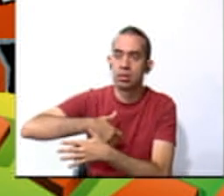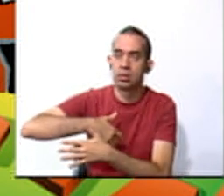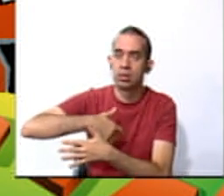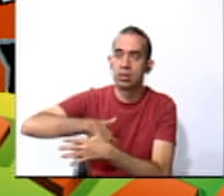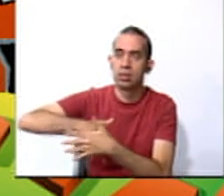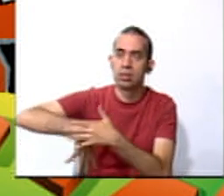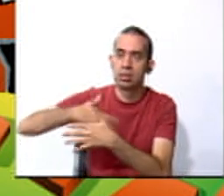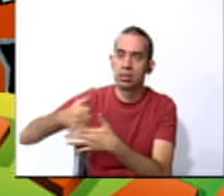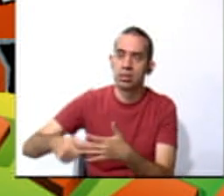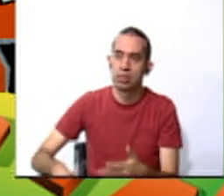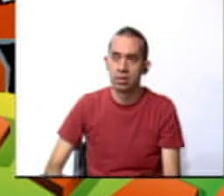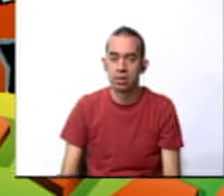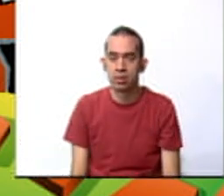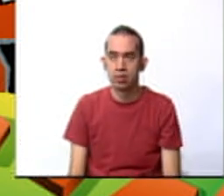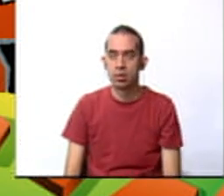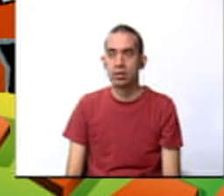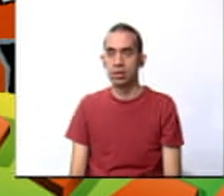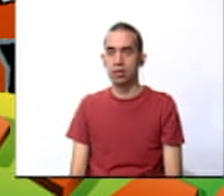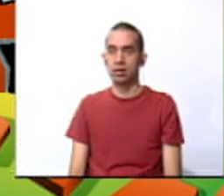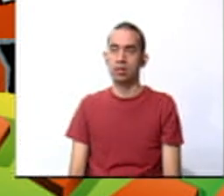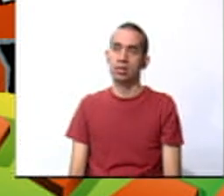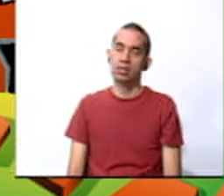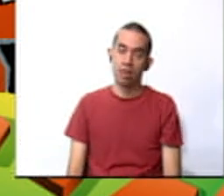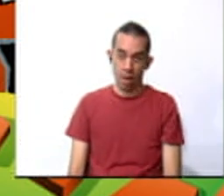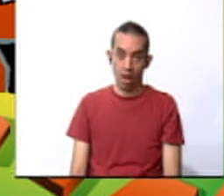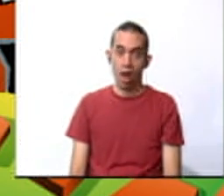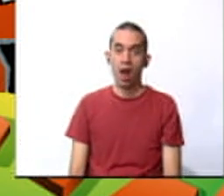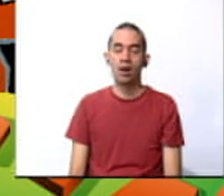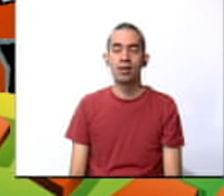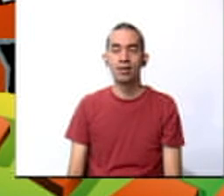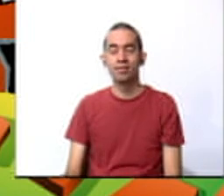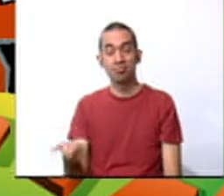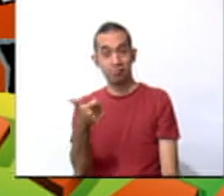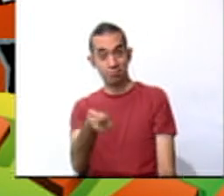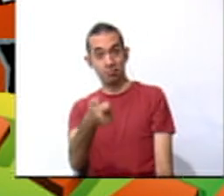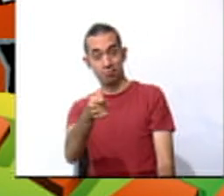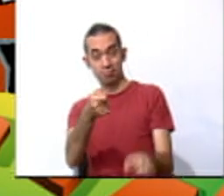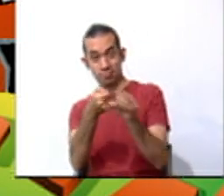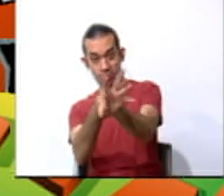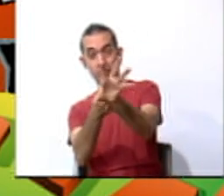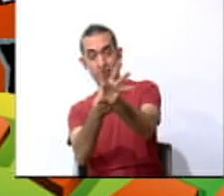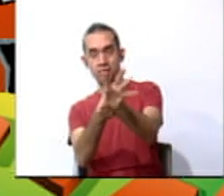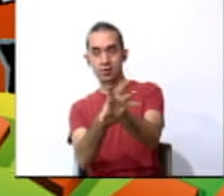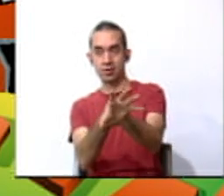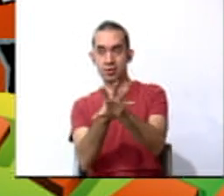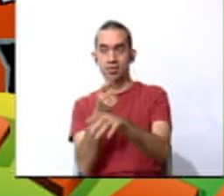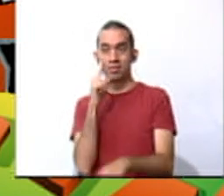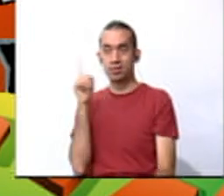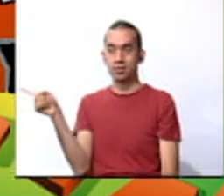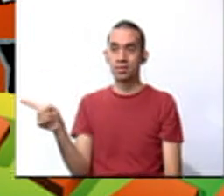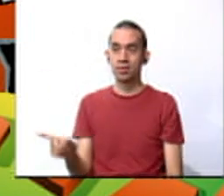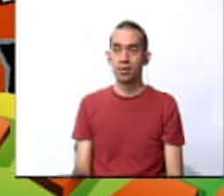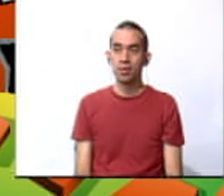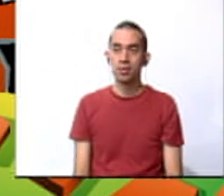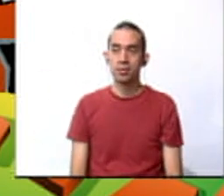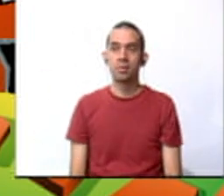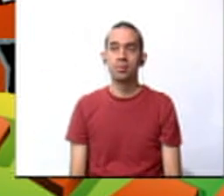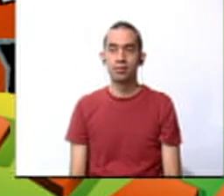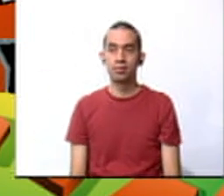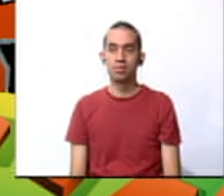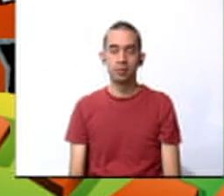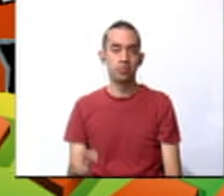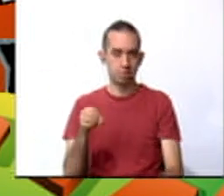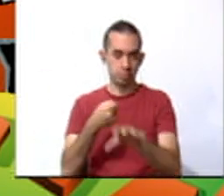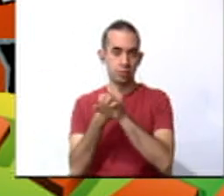Oh, we had a flashlight. Look. A